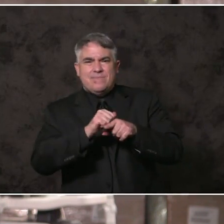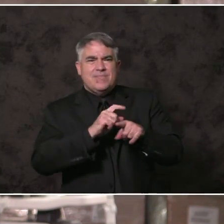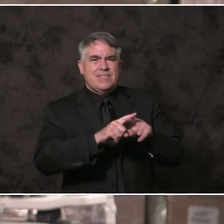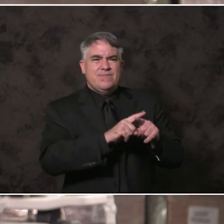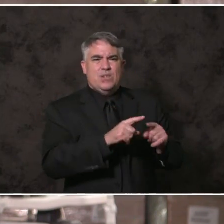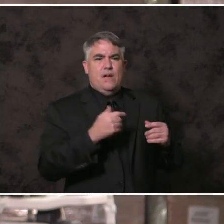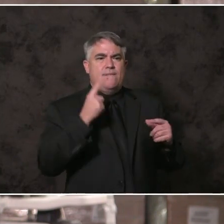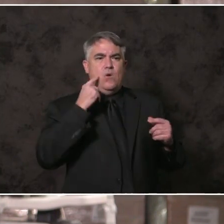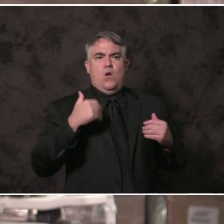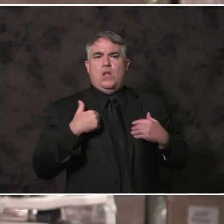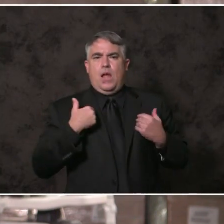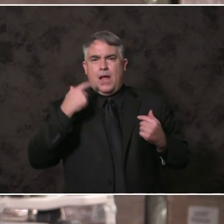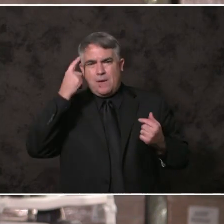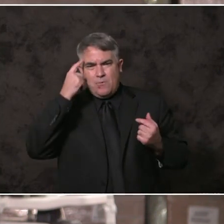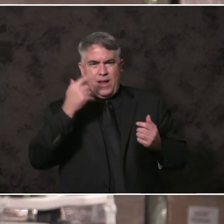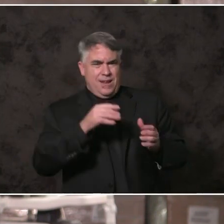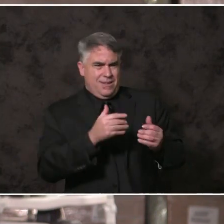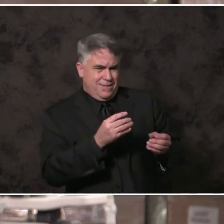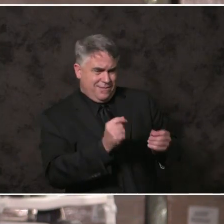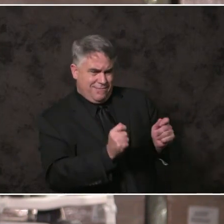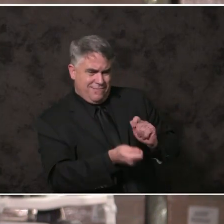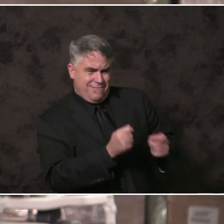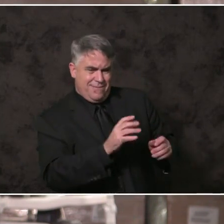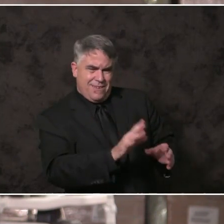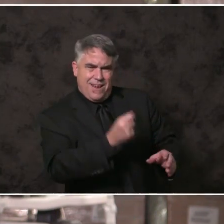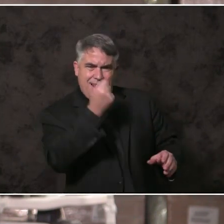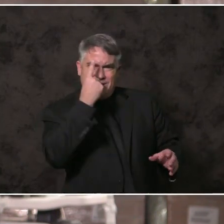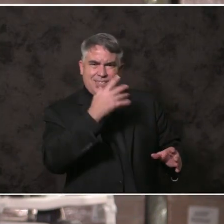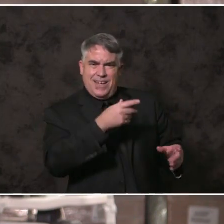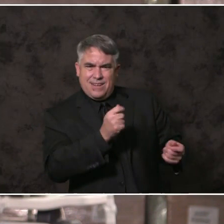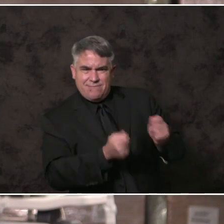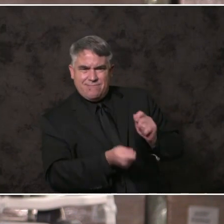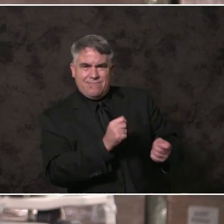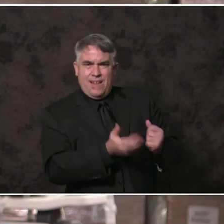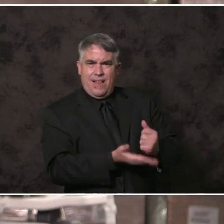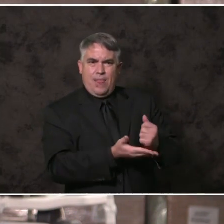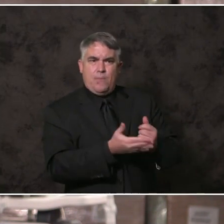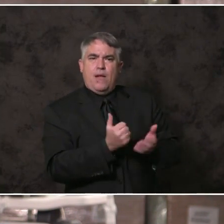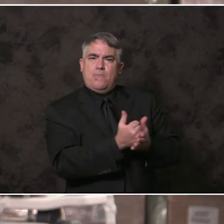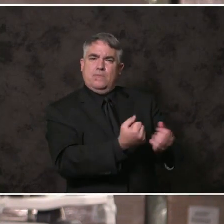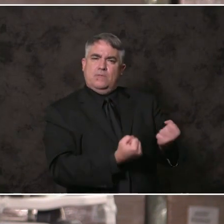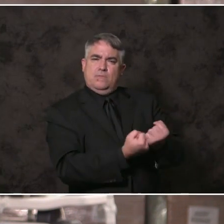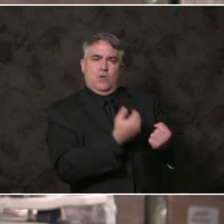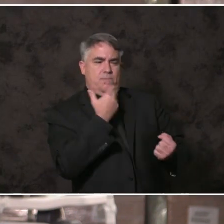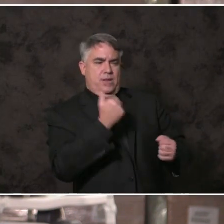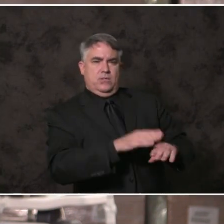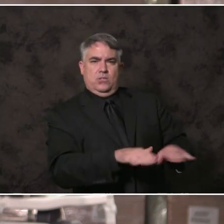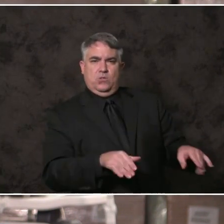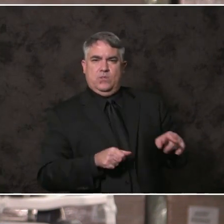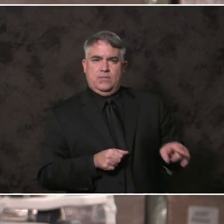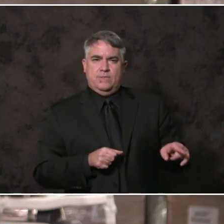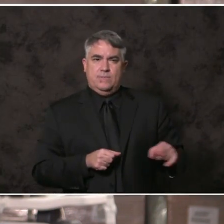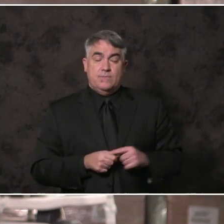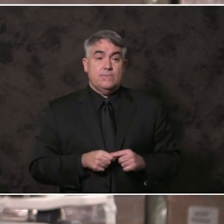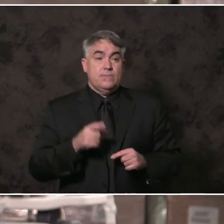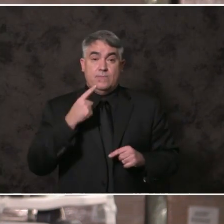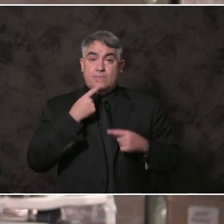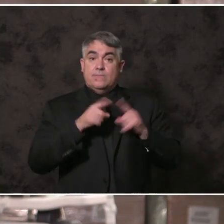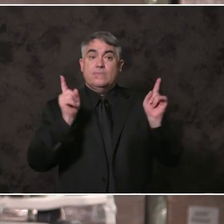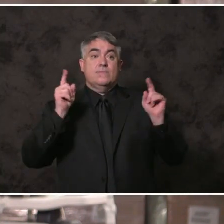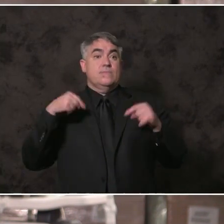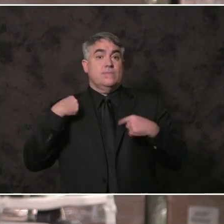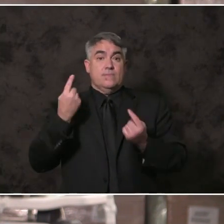to increase the true support that kids need. We established a third achievement center to provide community-based treatment services